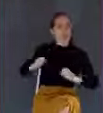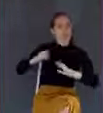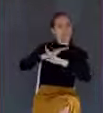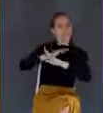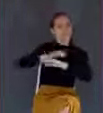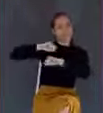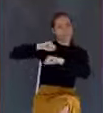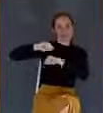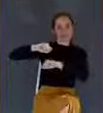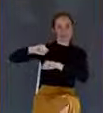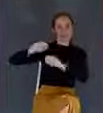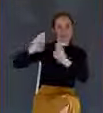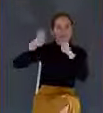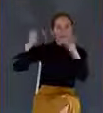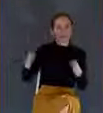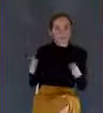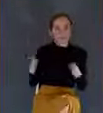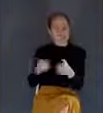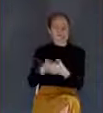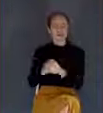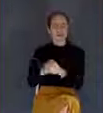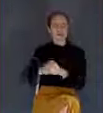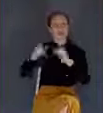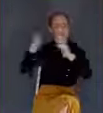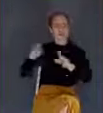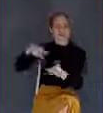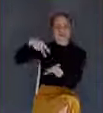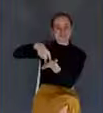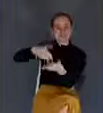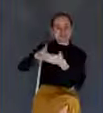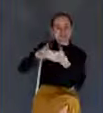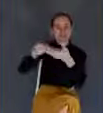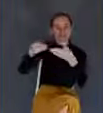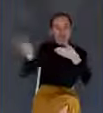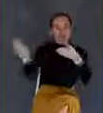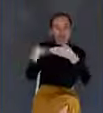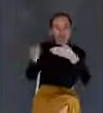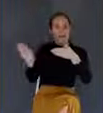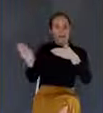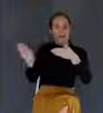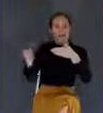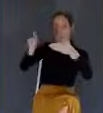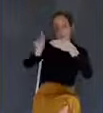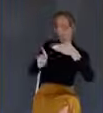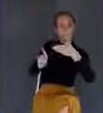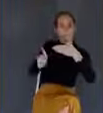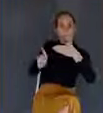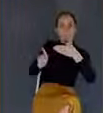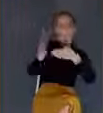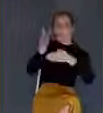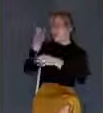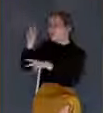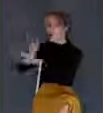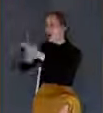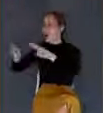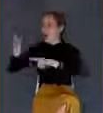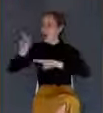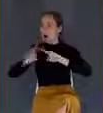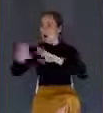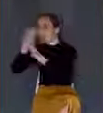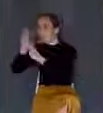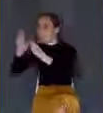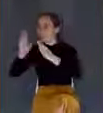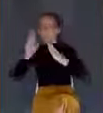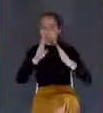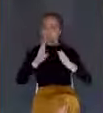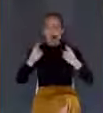opens and lets the master in. He says, Look, you be awake. You be alert. You watch. For the master, Kairos, the